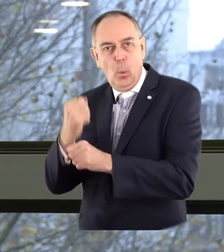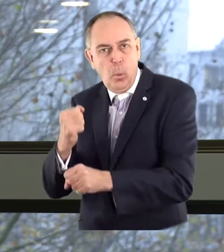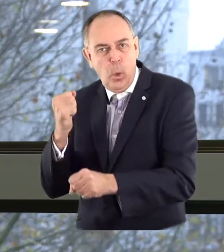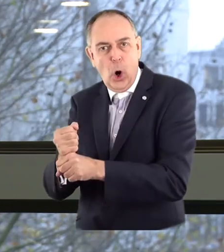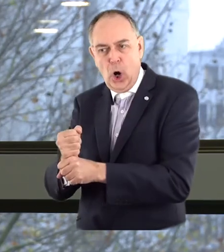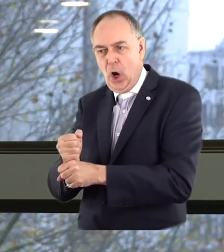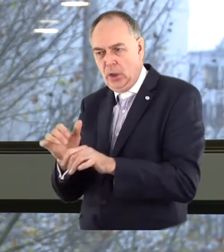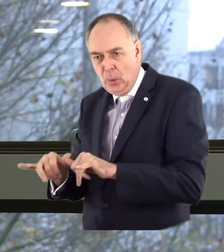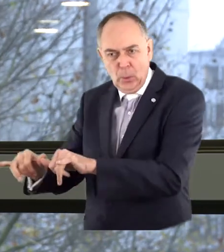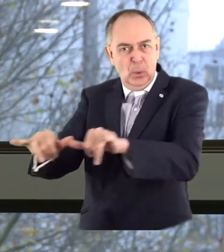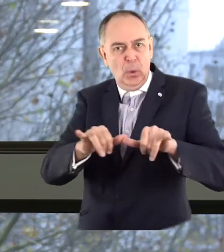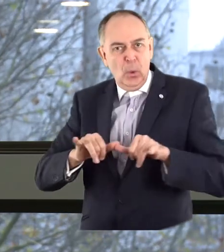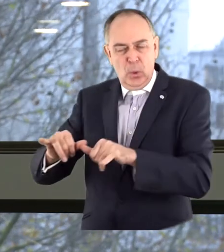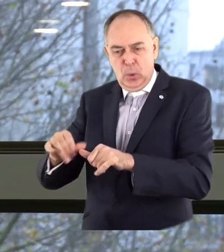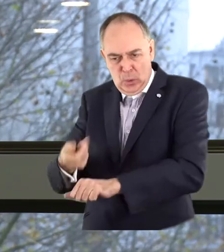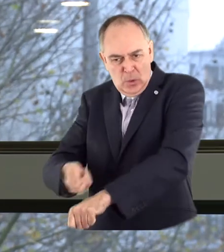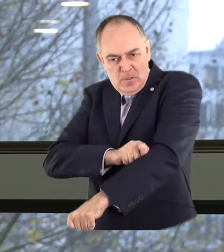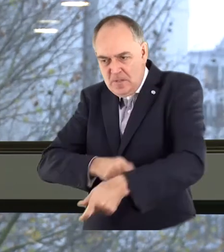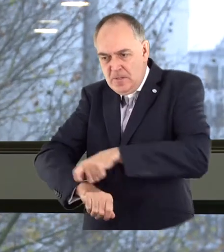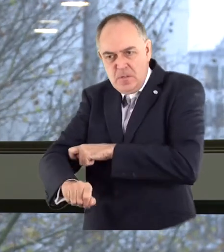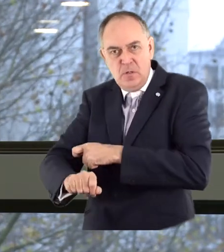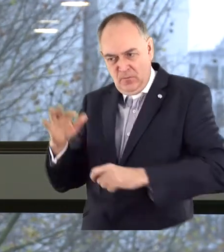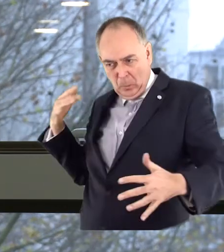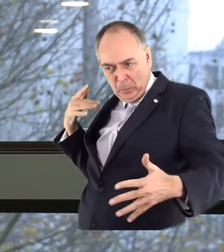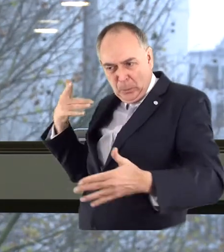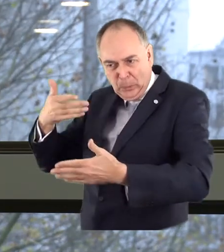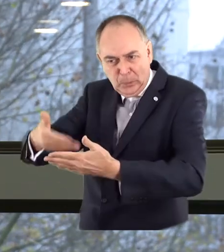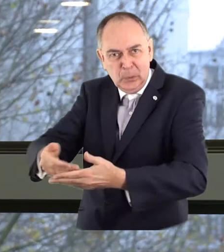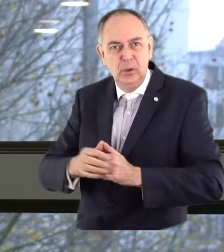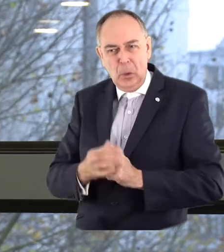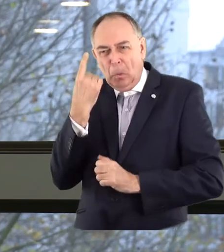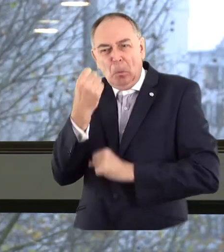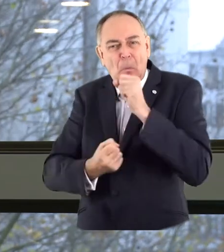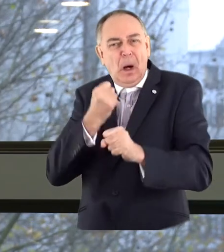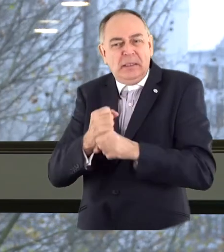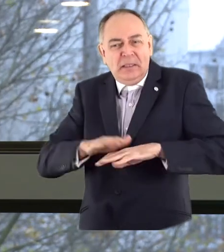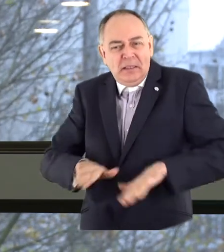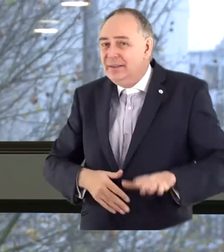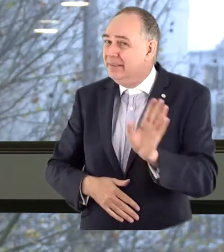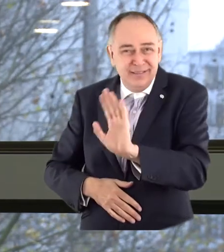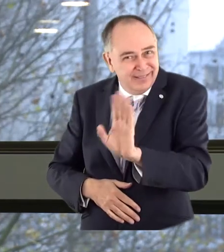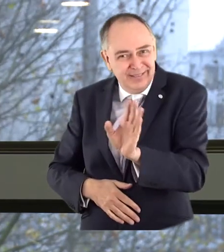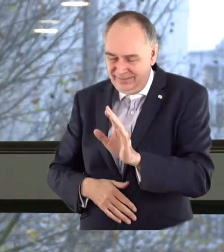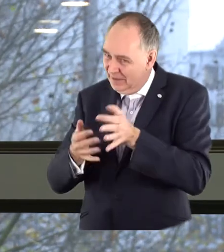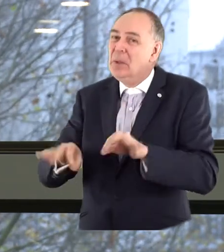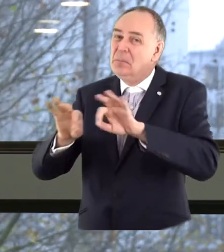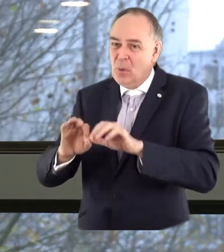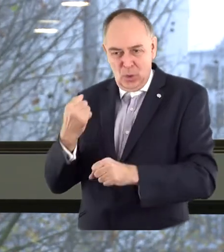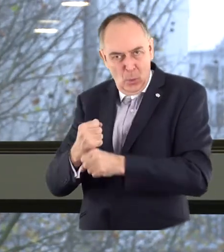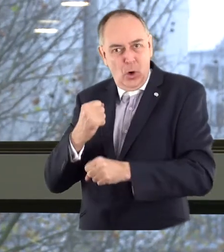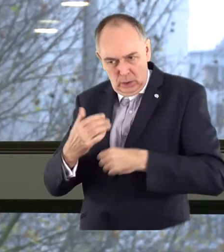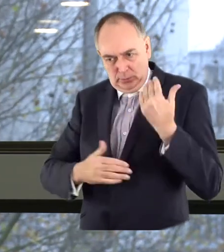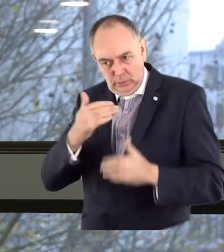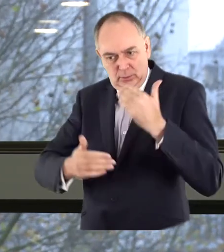that everyone put so much effort into a long-term accessibility project and not only like a one-year session is one of the most important